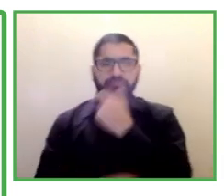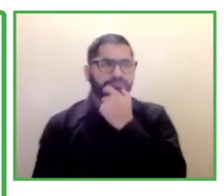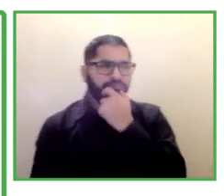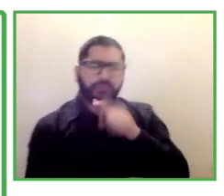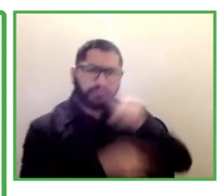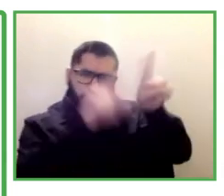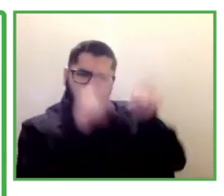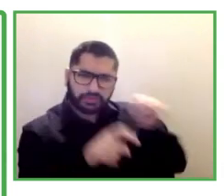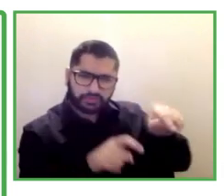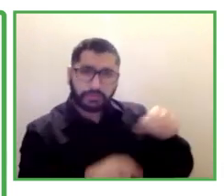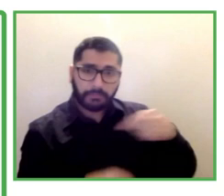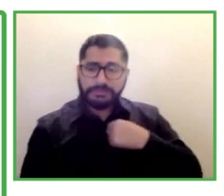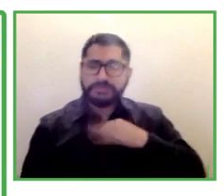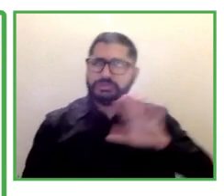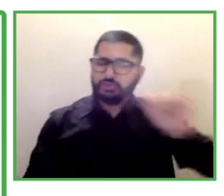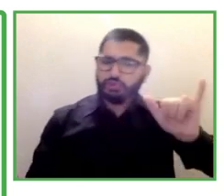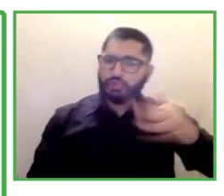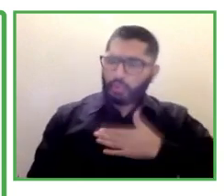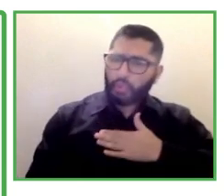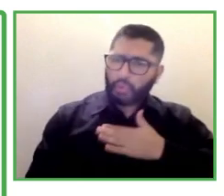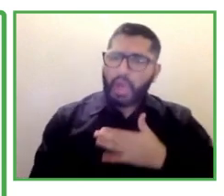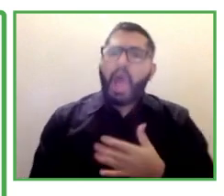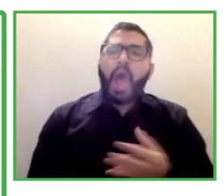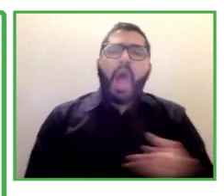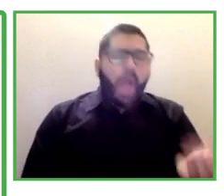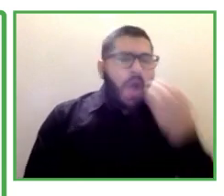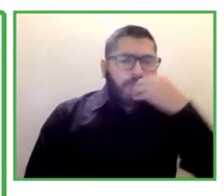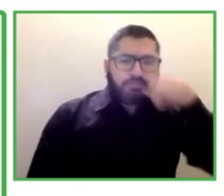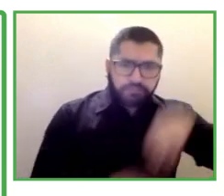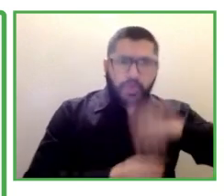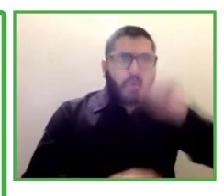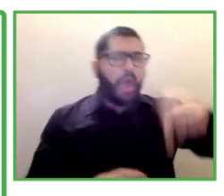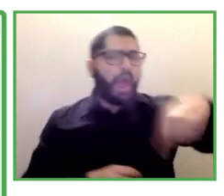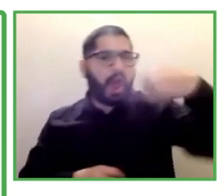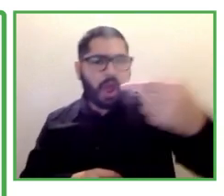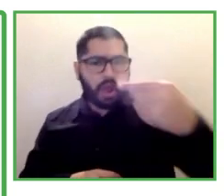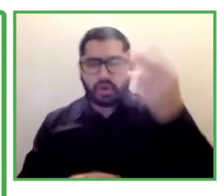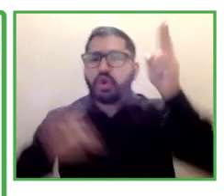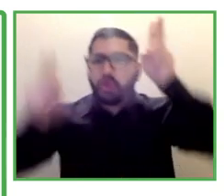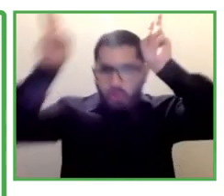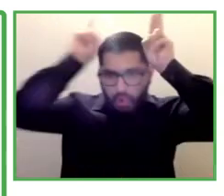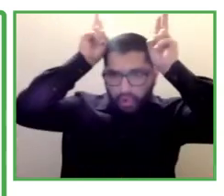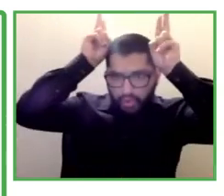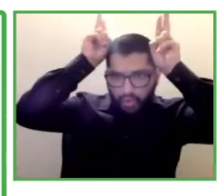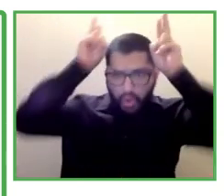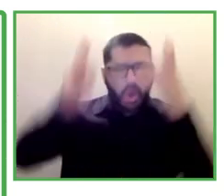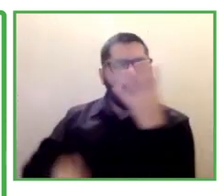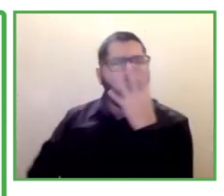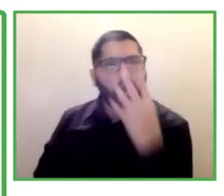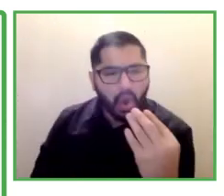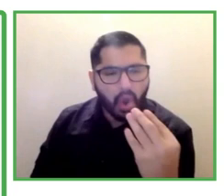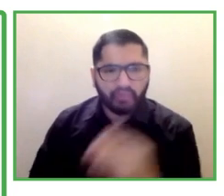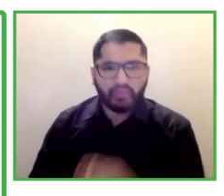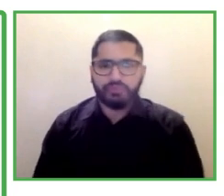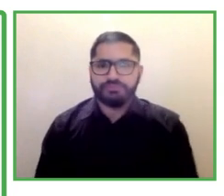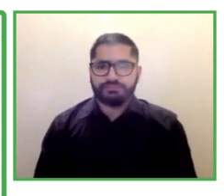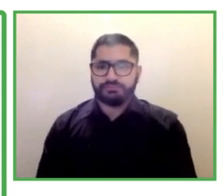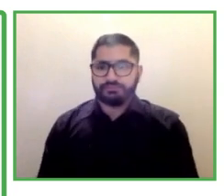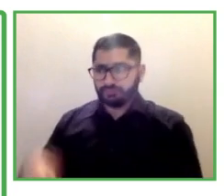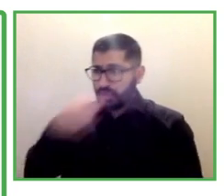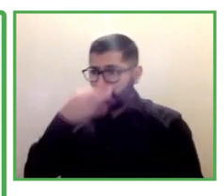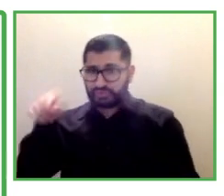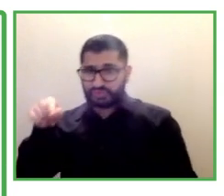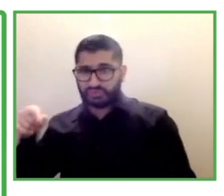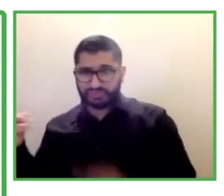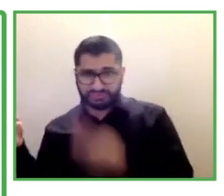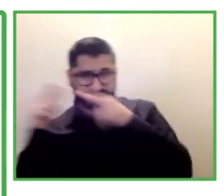goes into the cave. And the wolf asks, bear, is it really true you have a list of animals you want to eat? And the bear says,